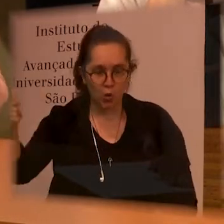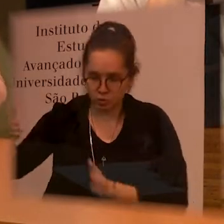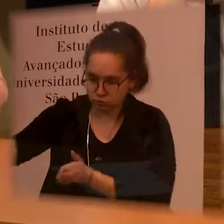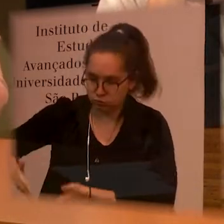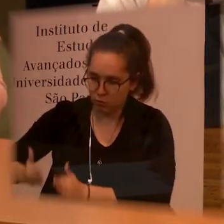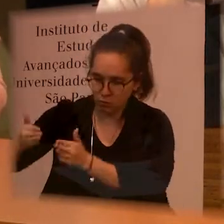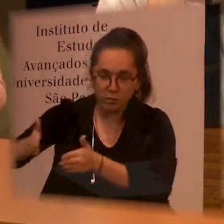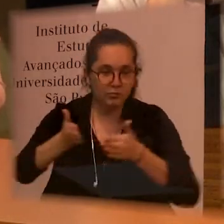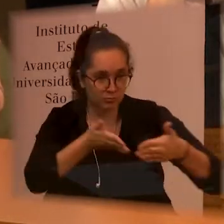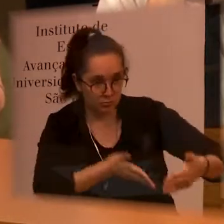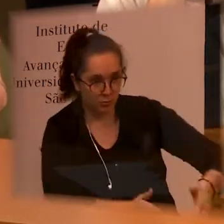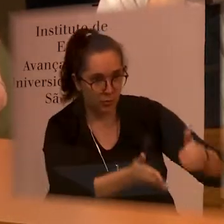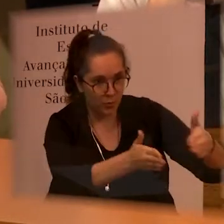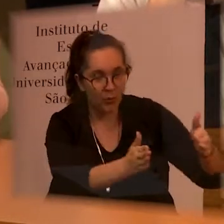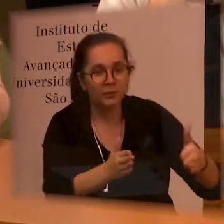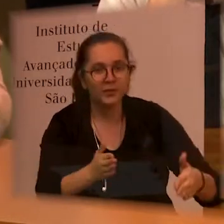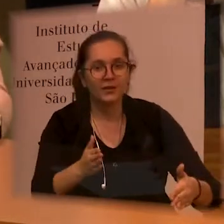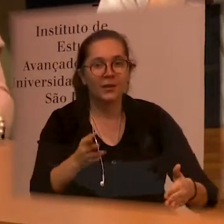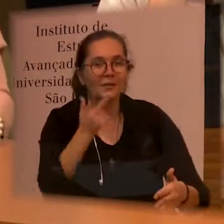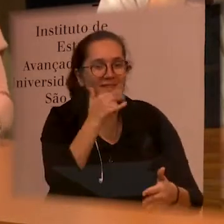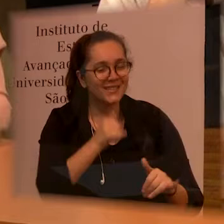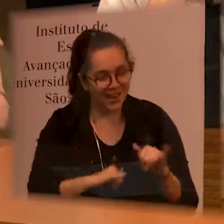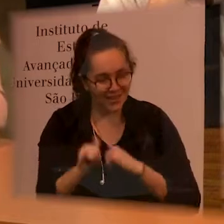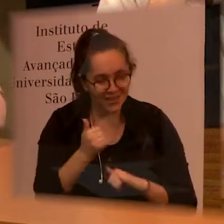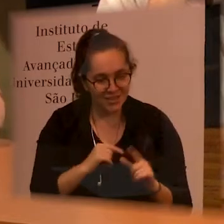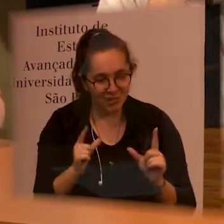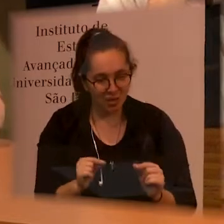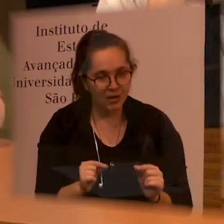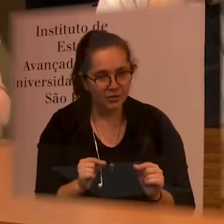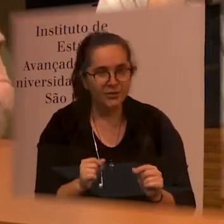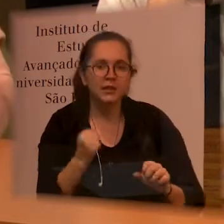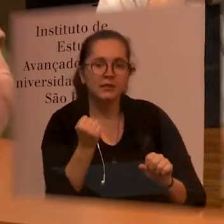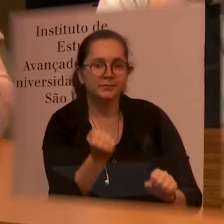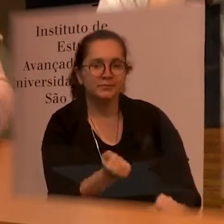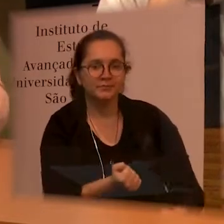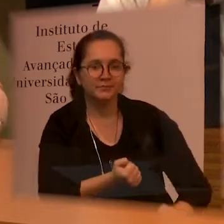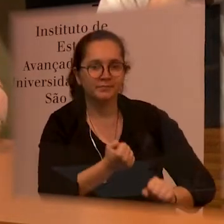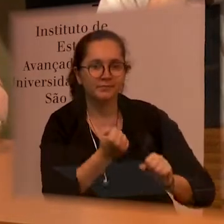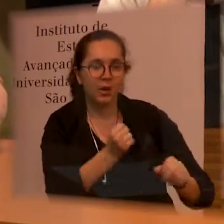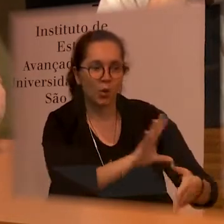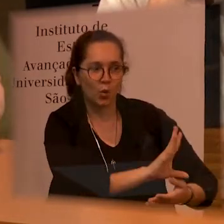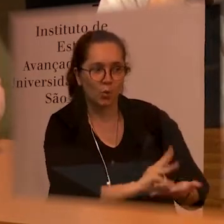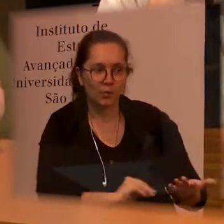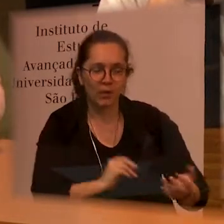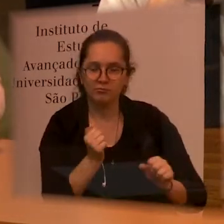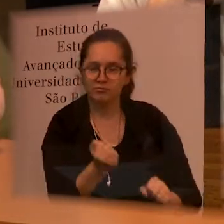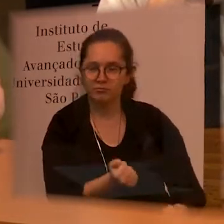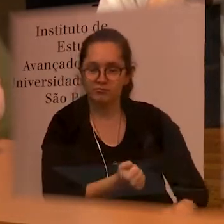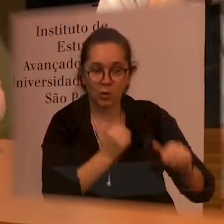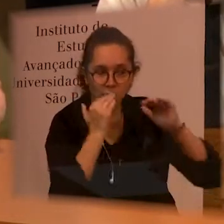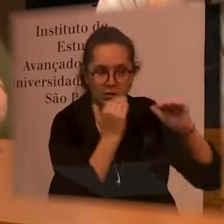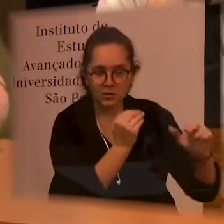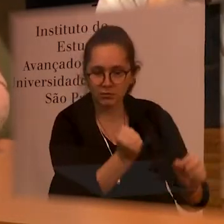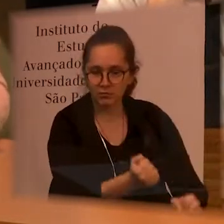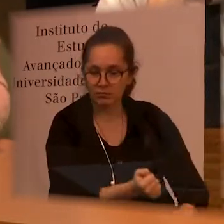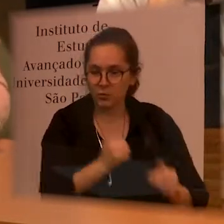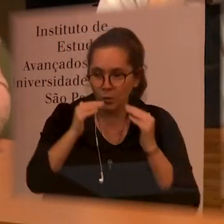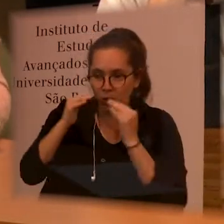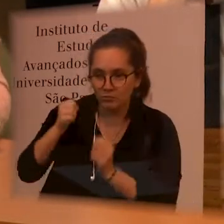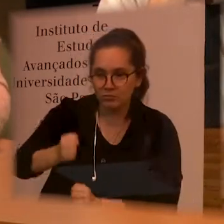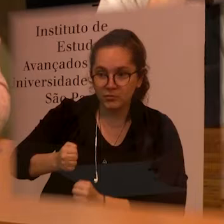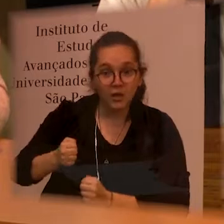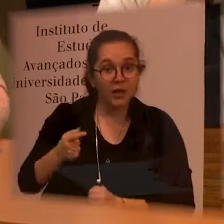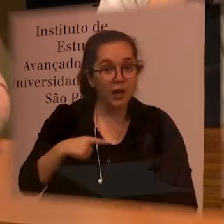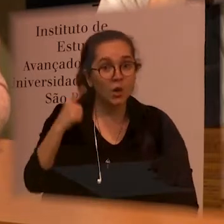same pace and even though people had had a shorter energy as him they